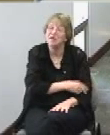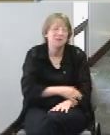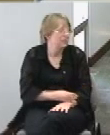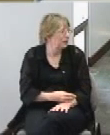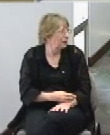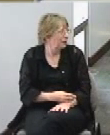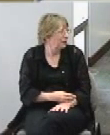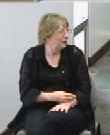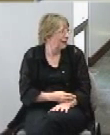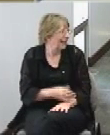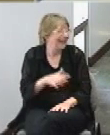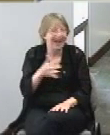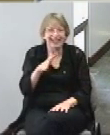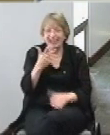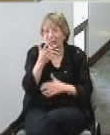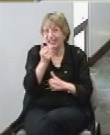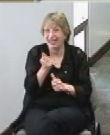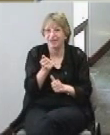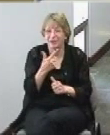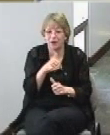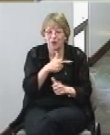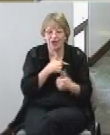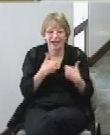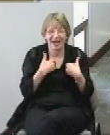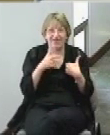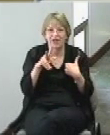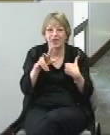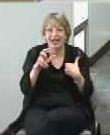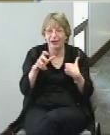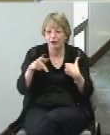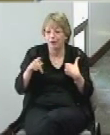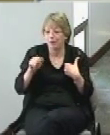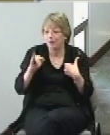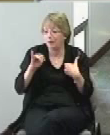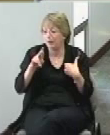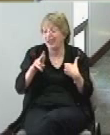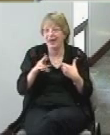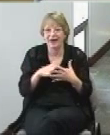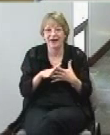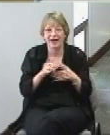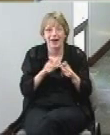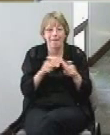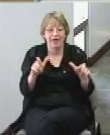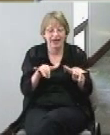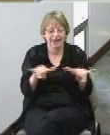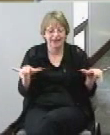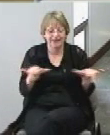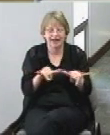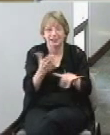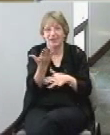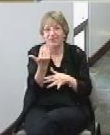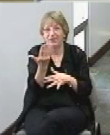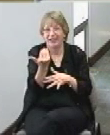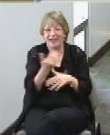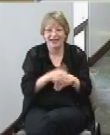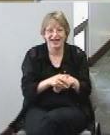kind of interesting we're gonna have 300 pair the biggest size will be 15